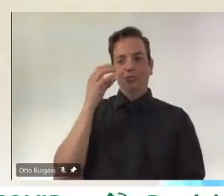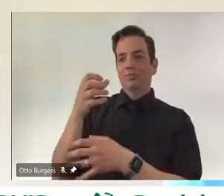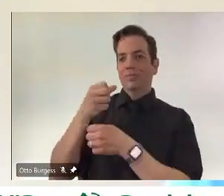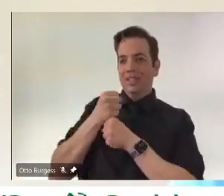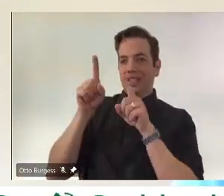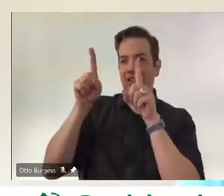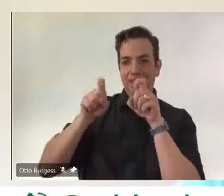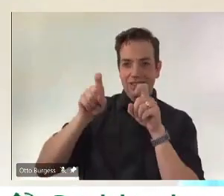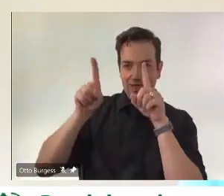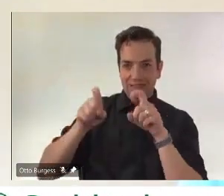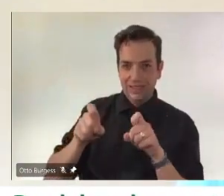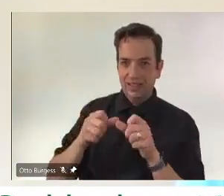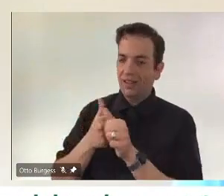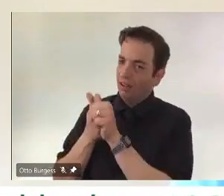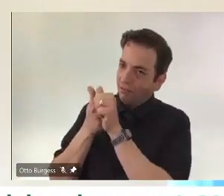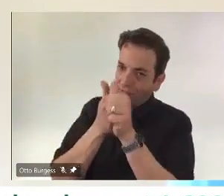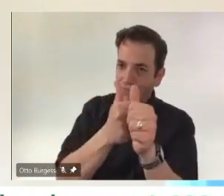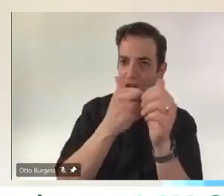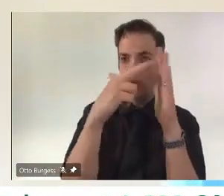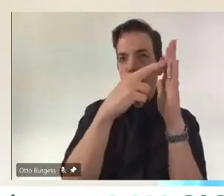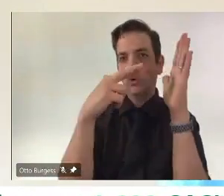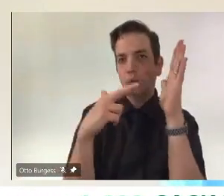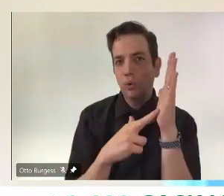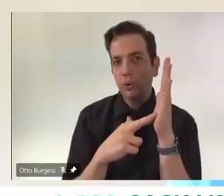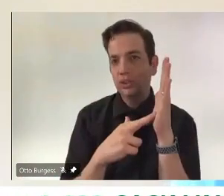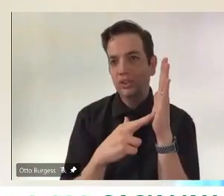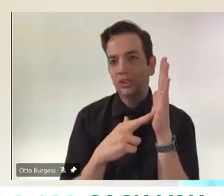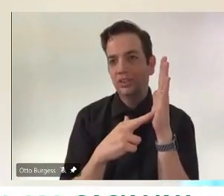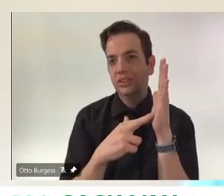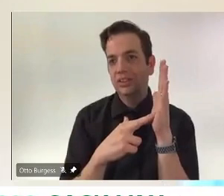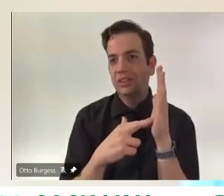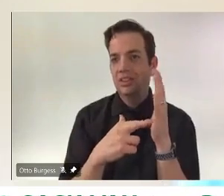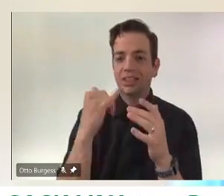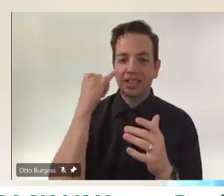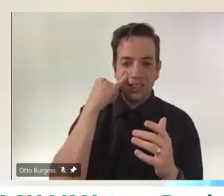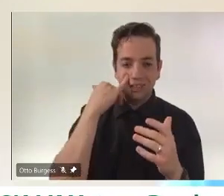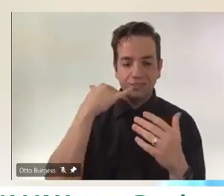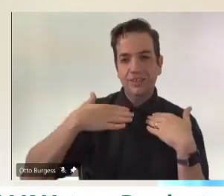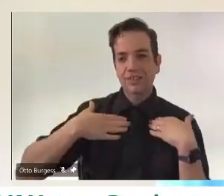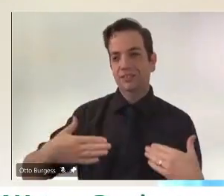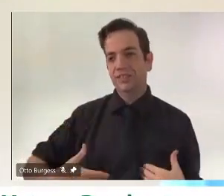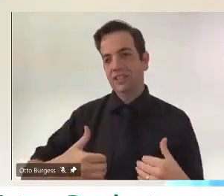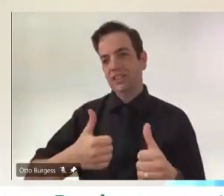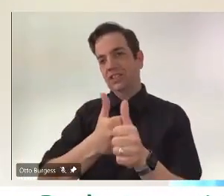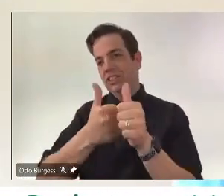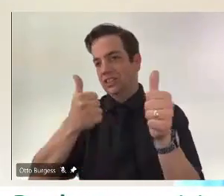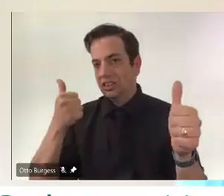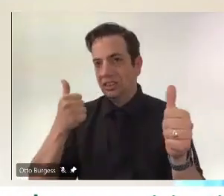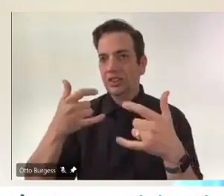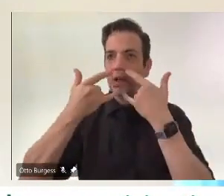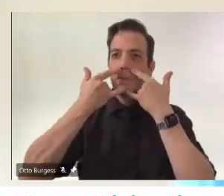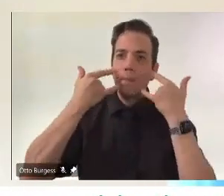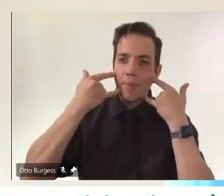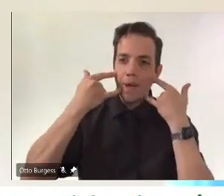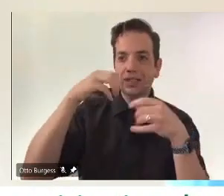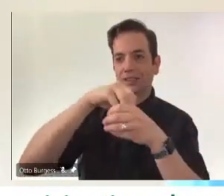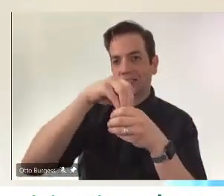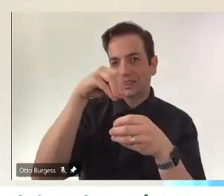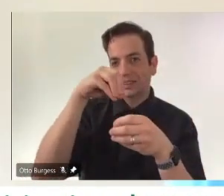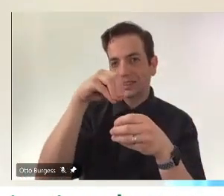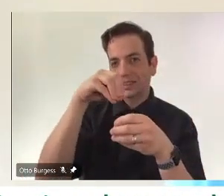public health guidance at that time, whether that's physical distancing, mask use of indoors, caution around food service,